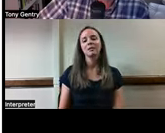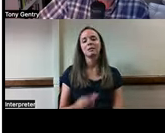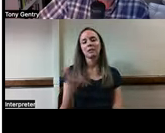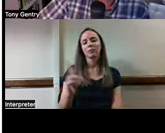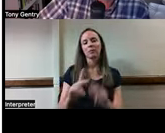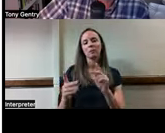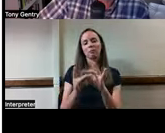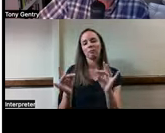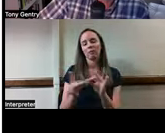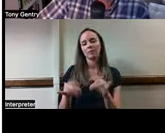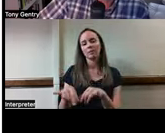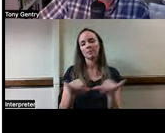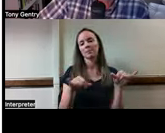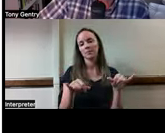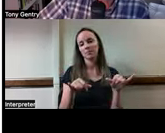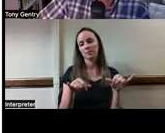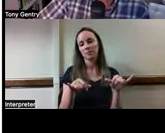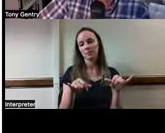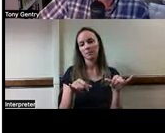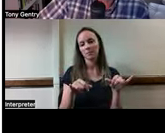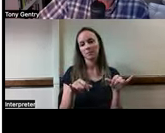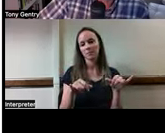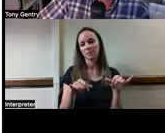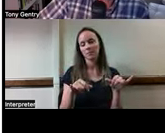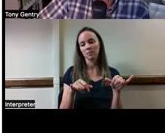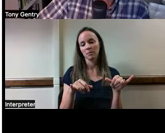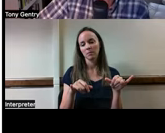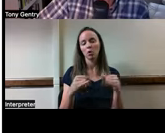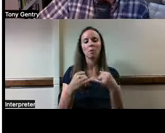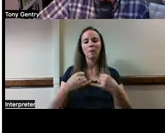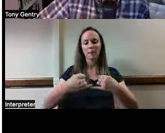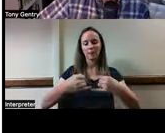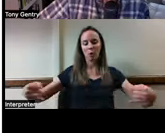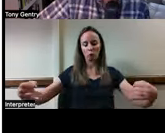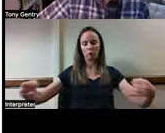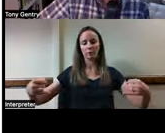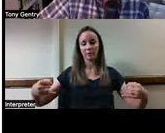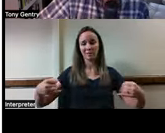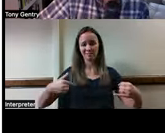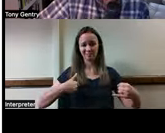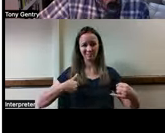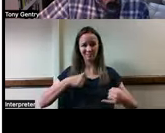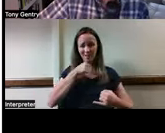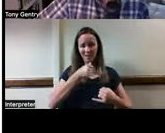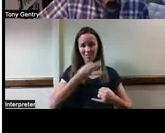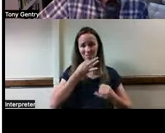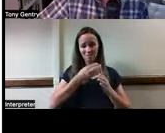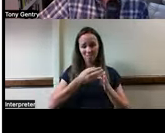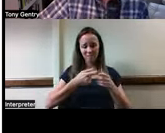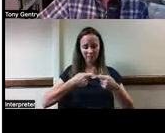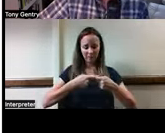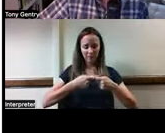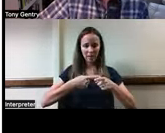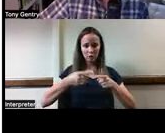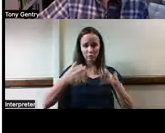boundary issues, not an electrician. Good point. All